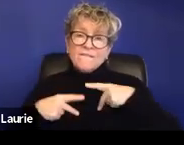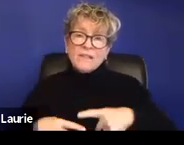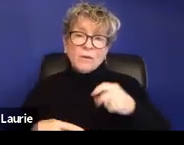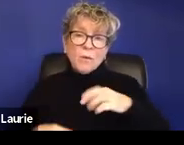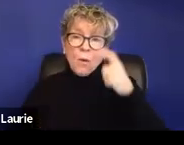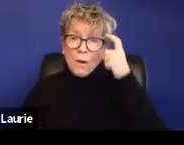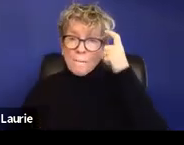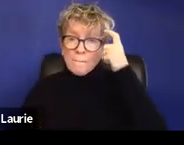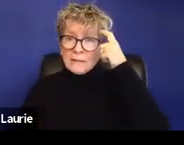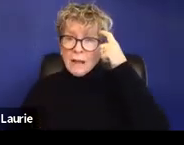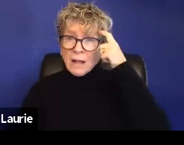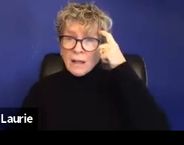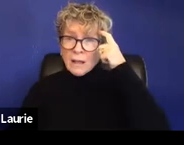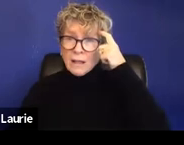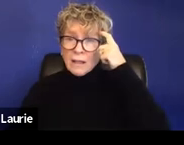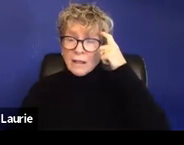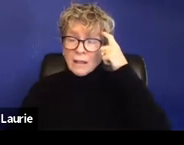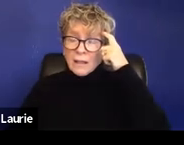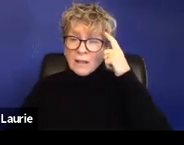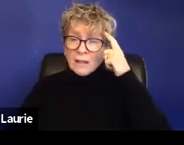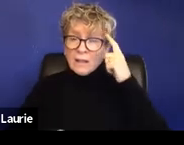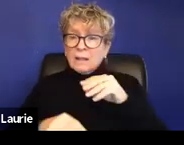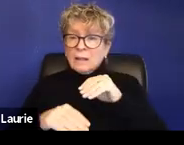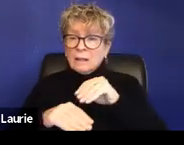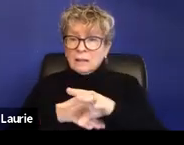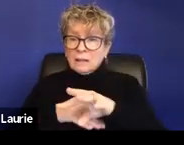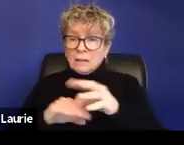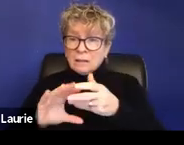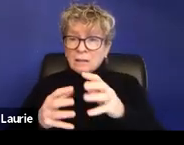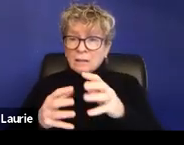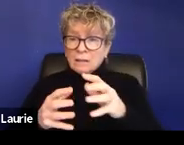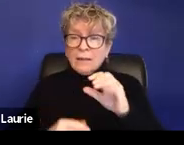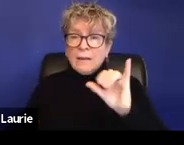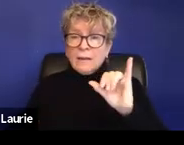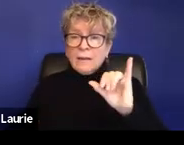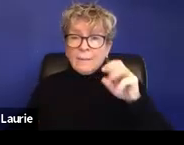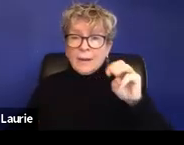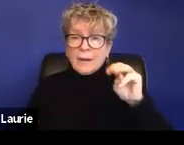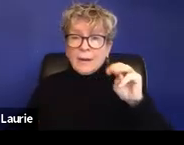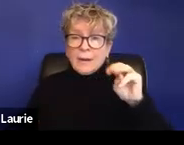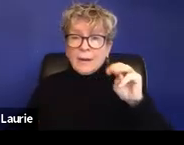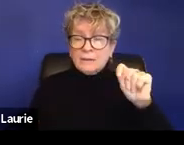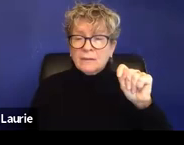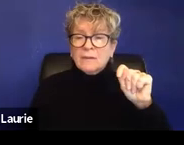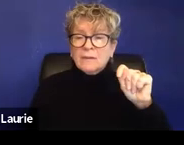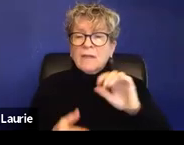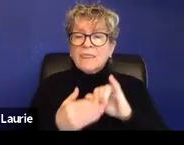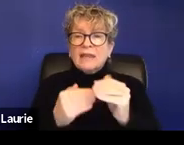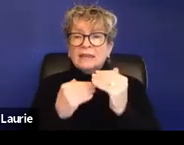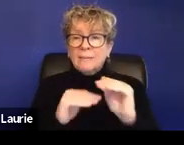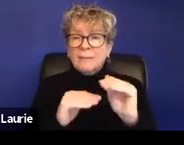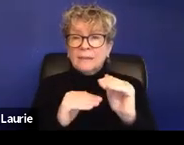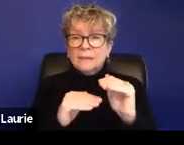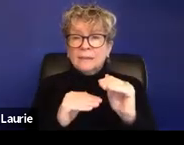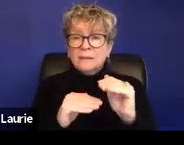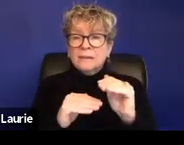really, uh, go, language is that, um, it's an impairment that limits, um,